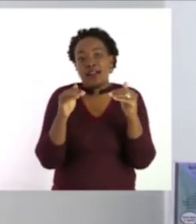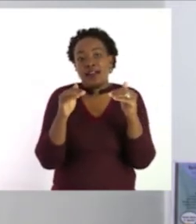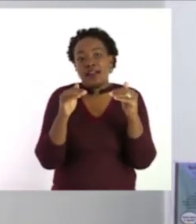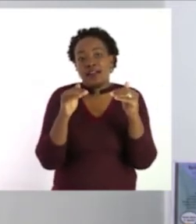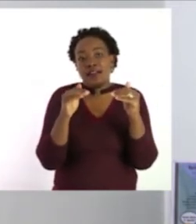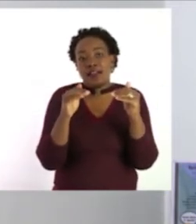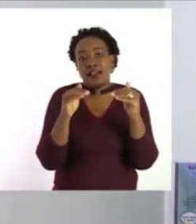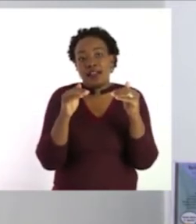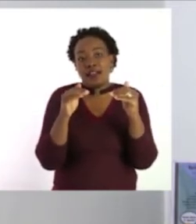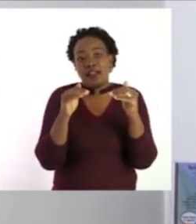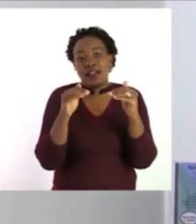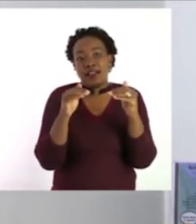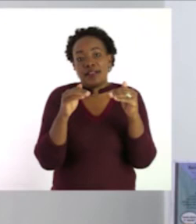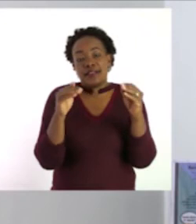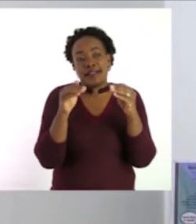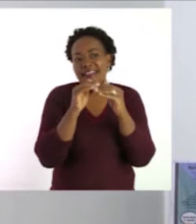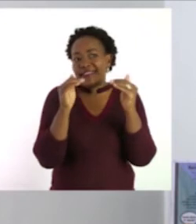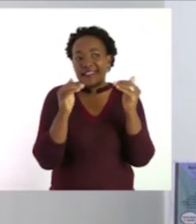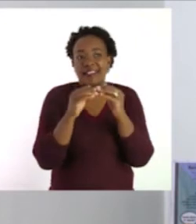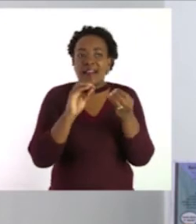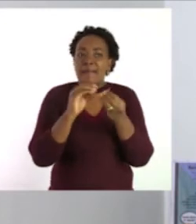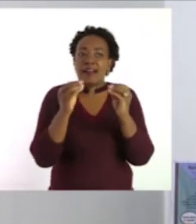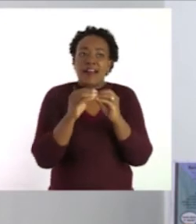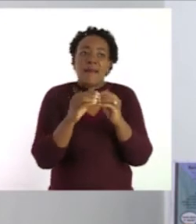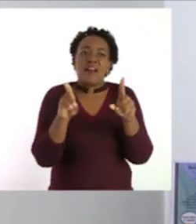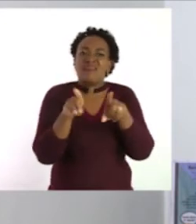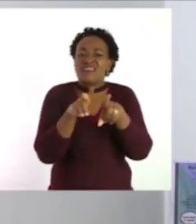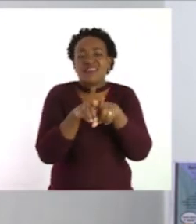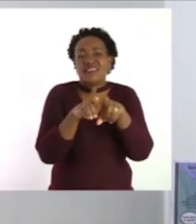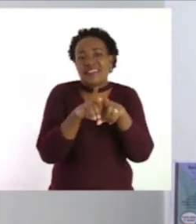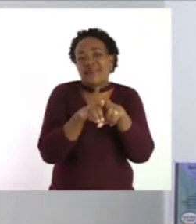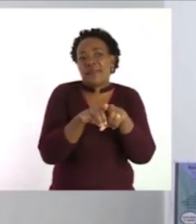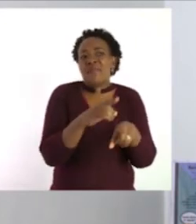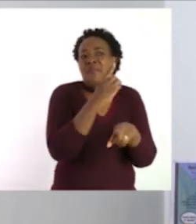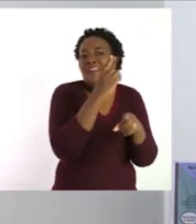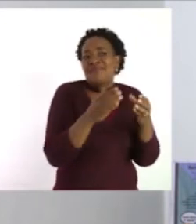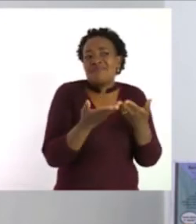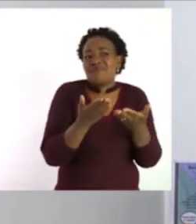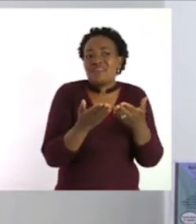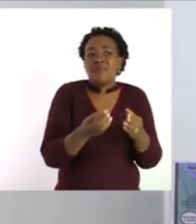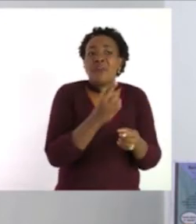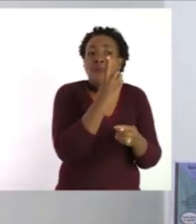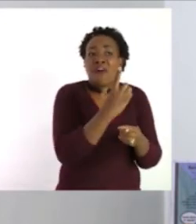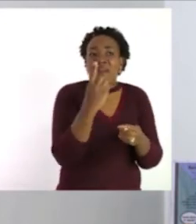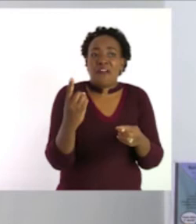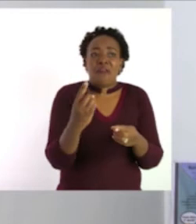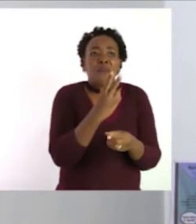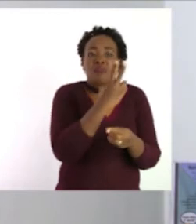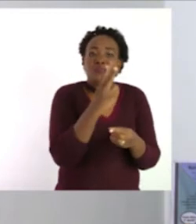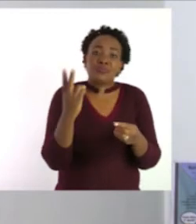same score. Maybe it's one, one, or two, two.